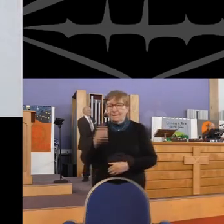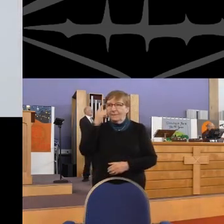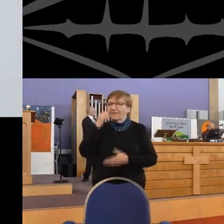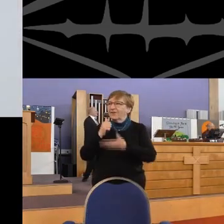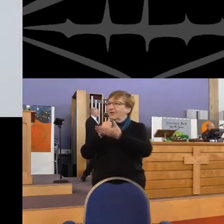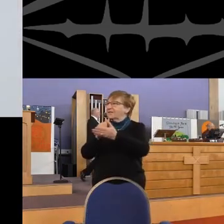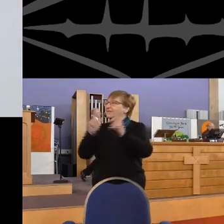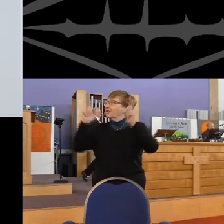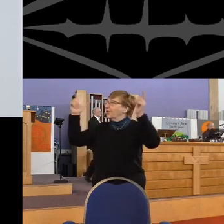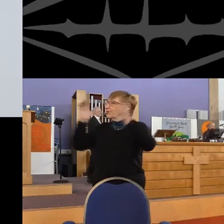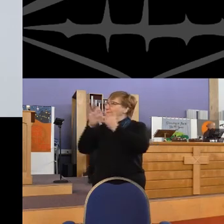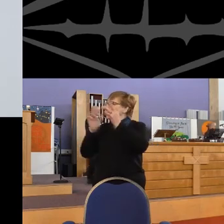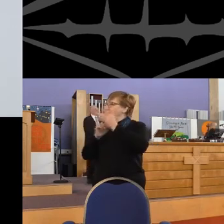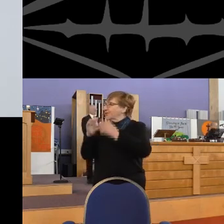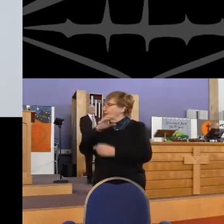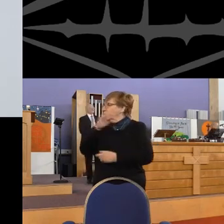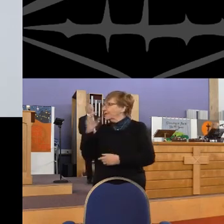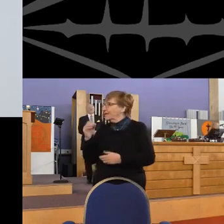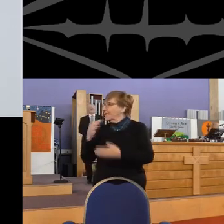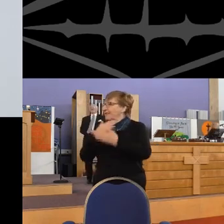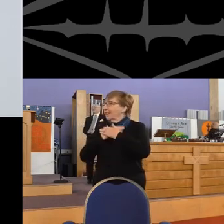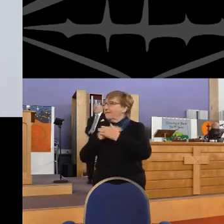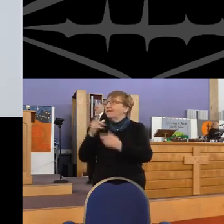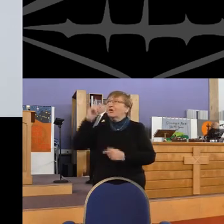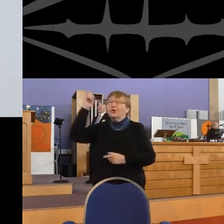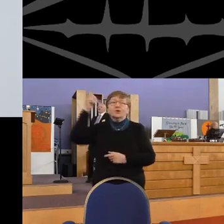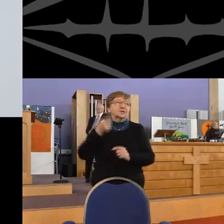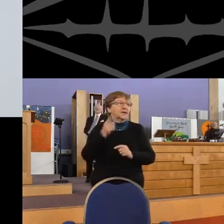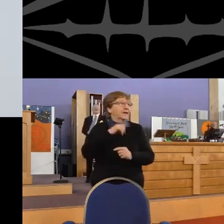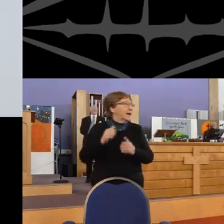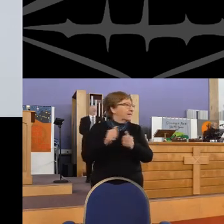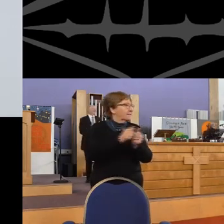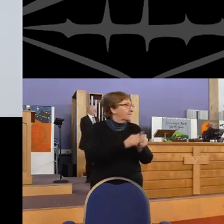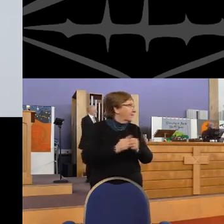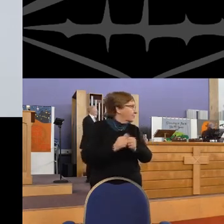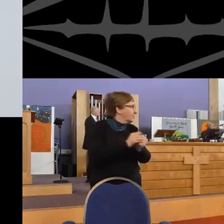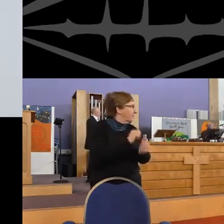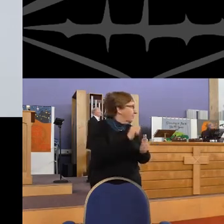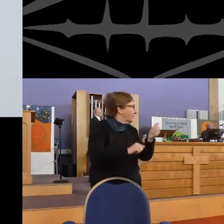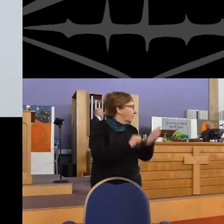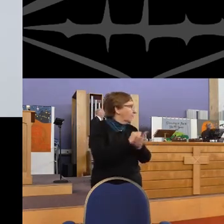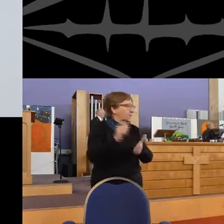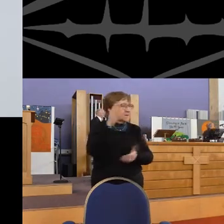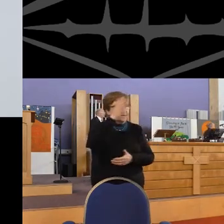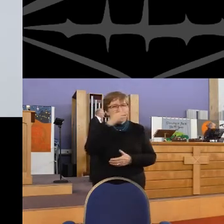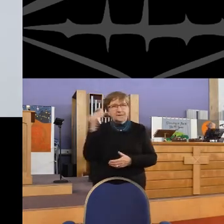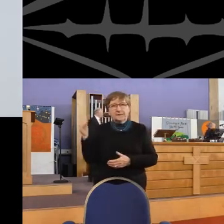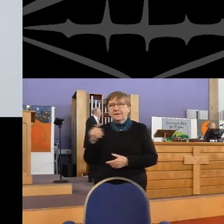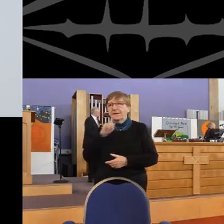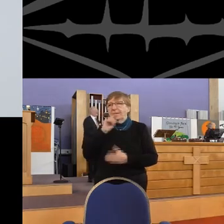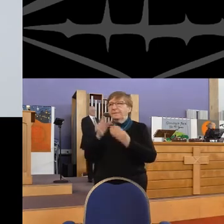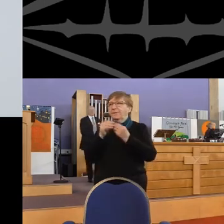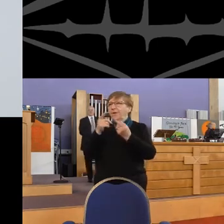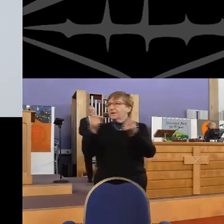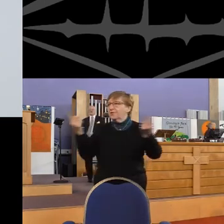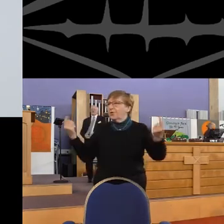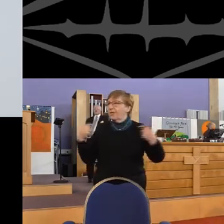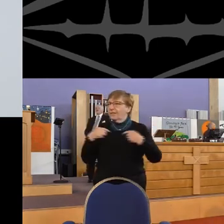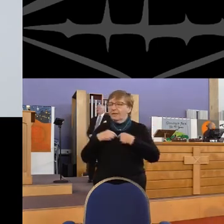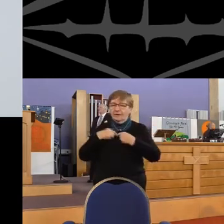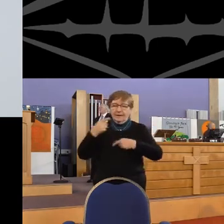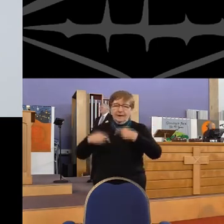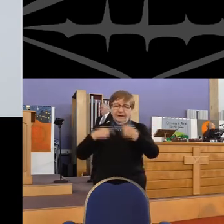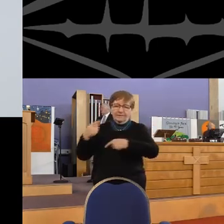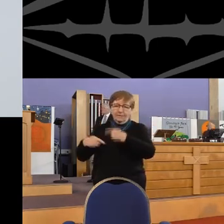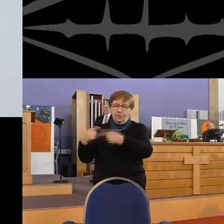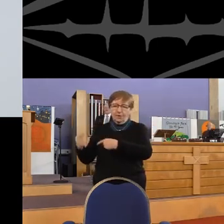With the grace Jesus taught us In the love of God And the fellowship Of the Lord He served In the name